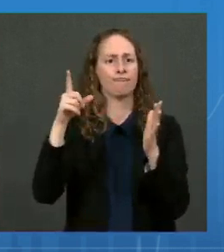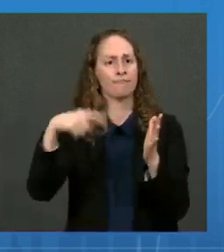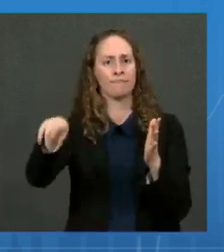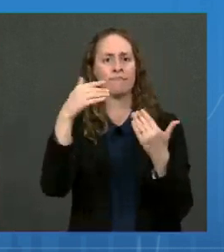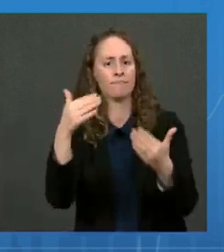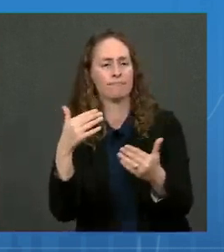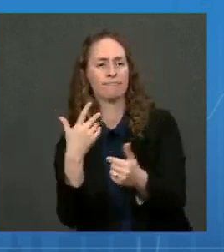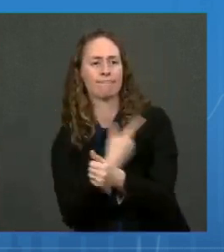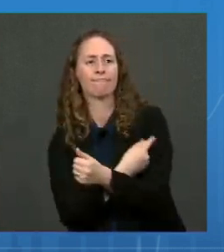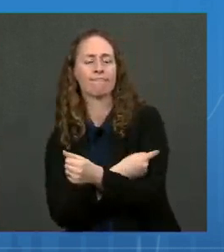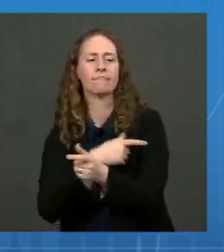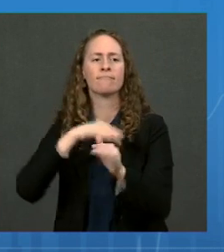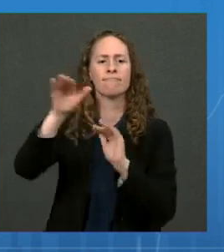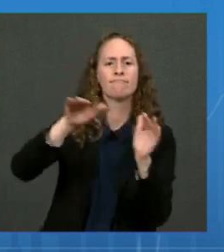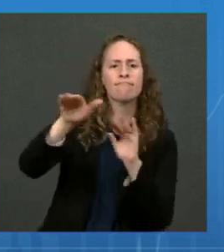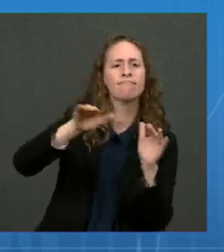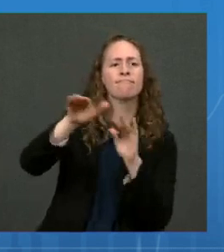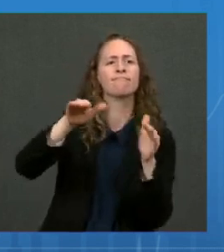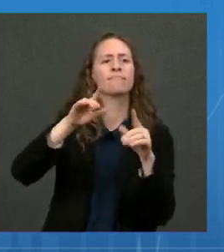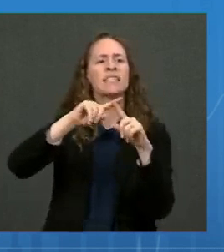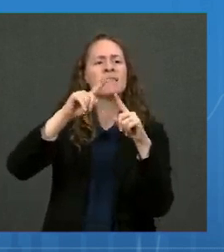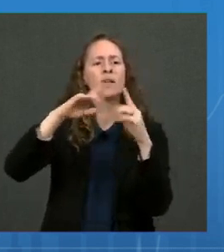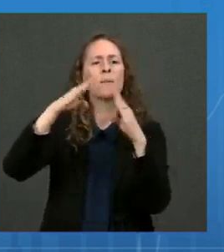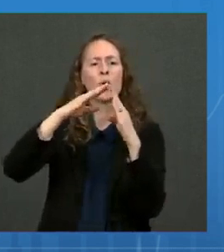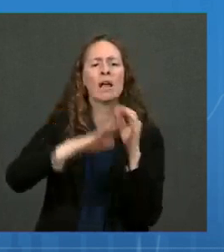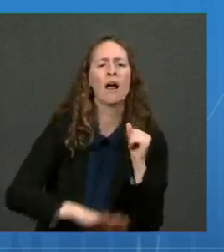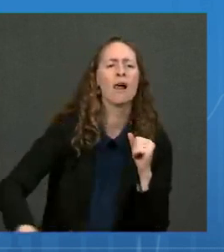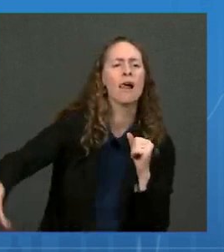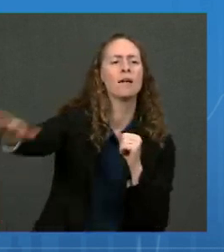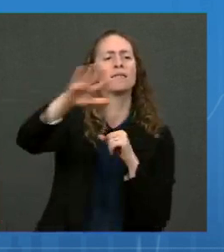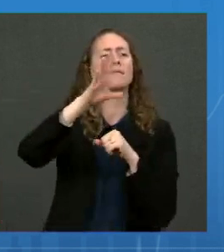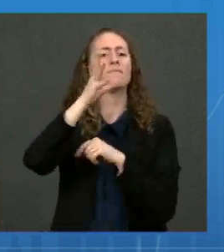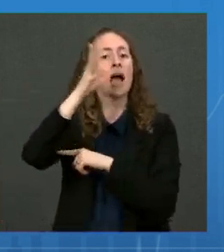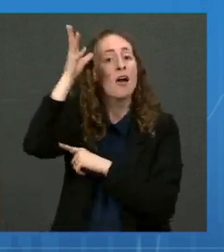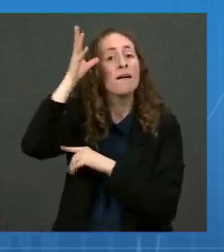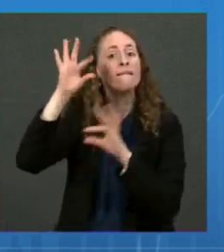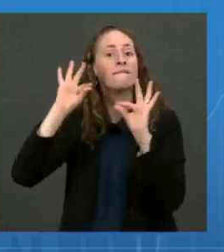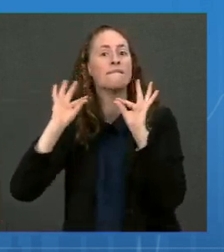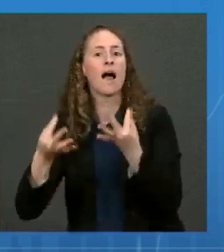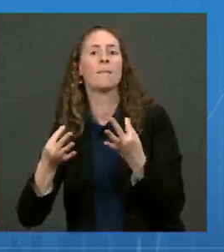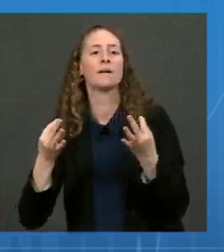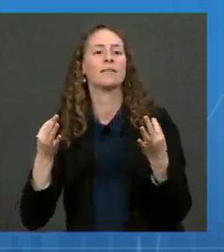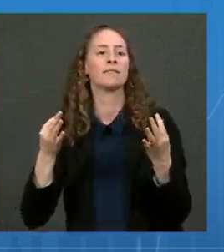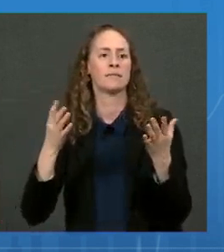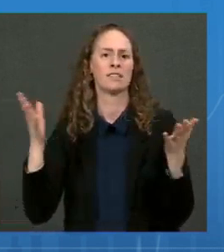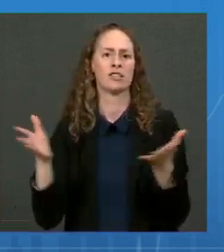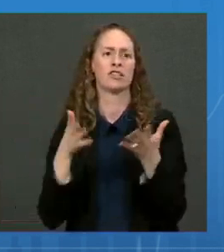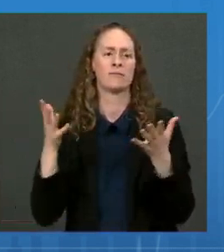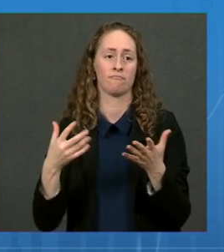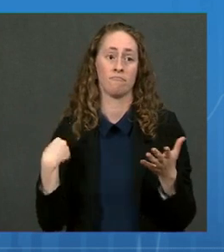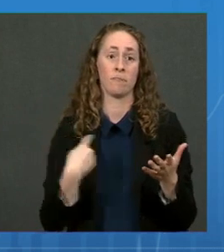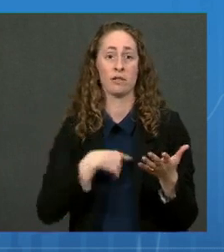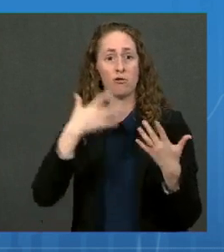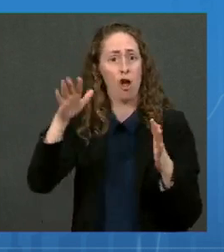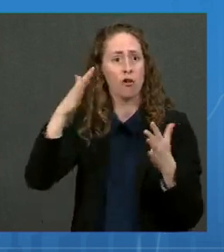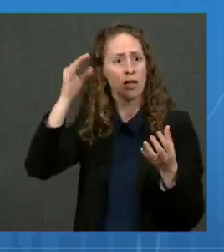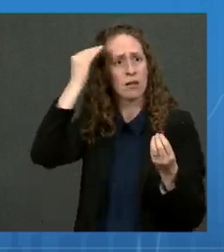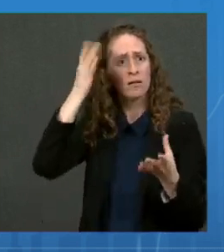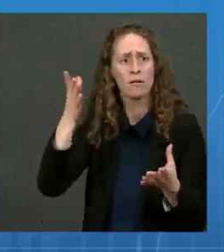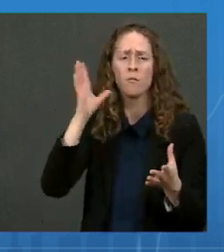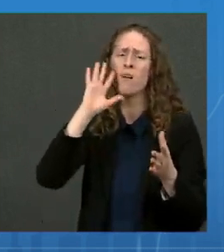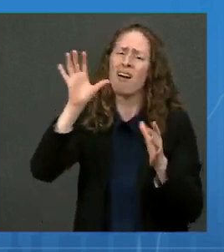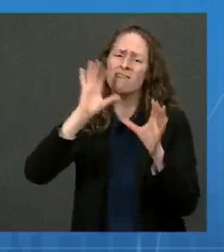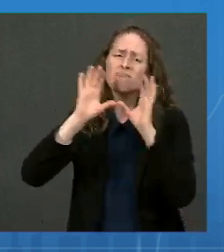campaigns, focus on parents and families in the communities. And we've communicated and will continue to communicate that